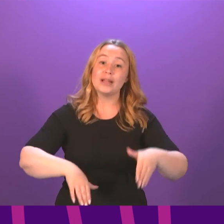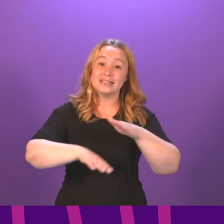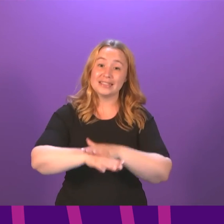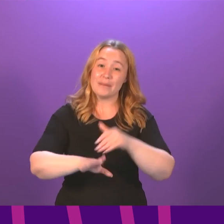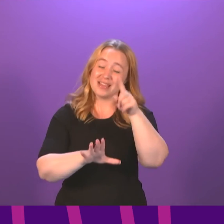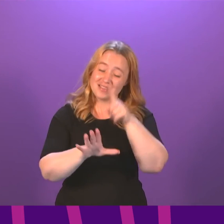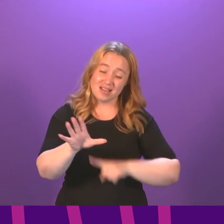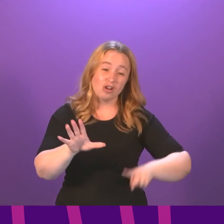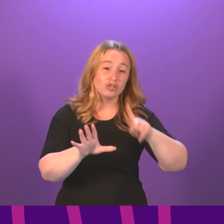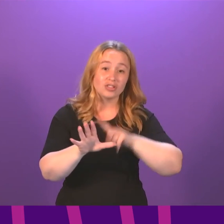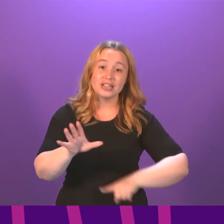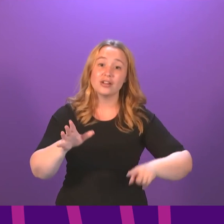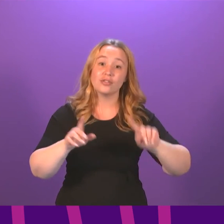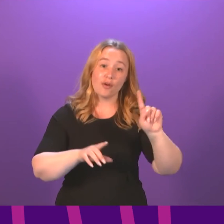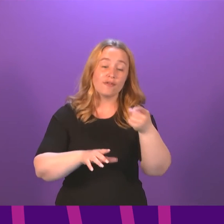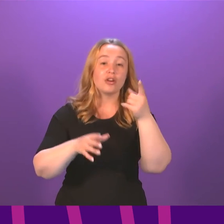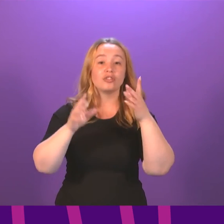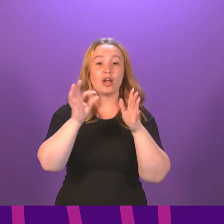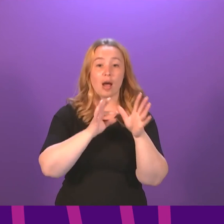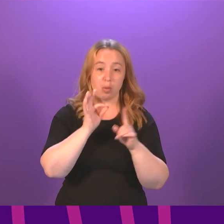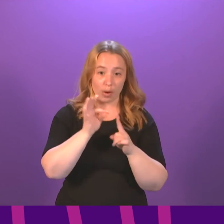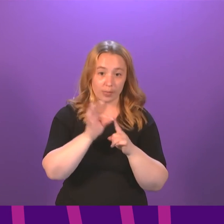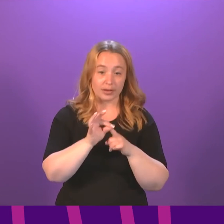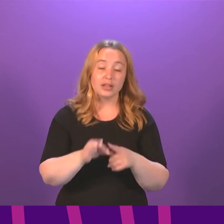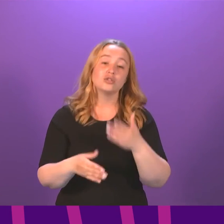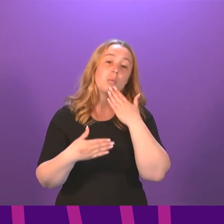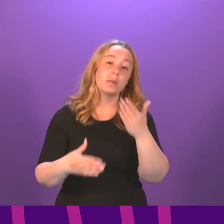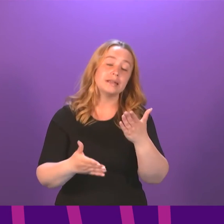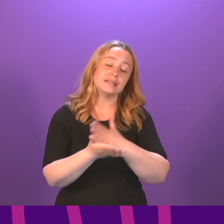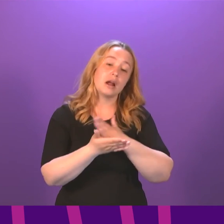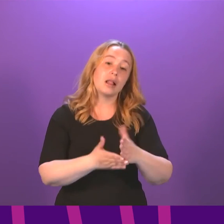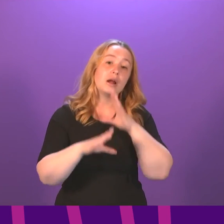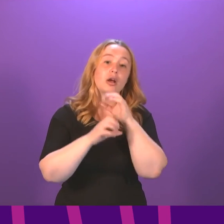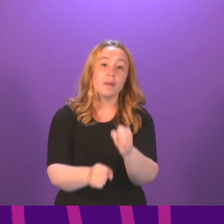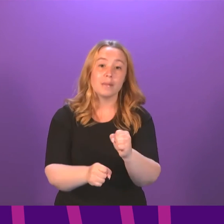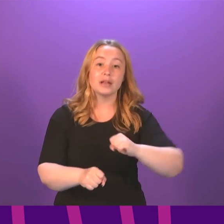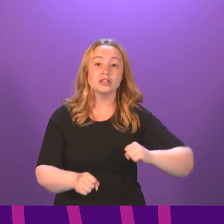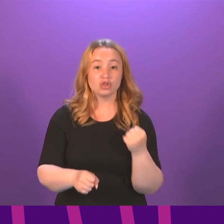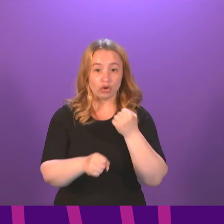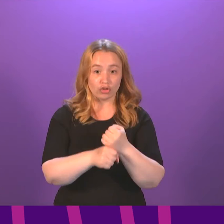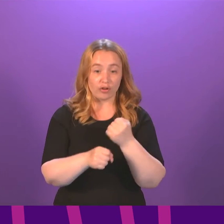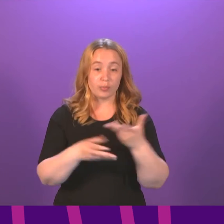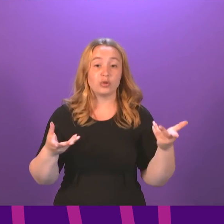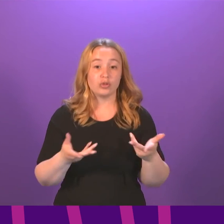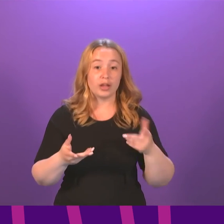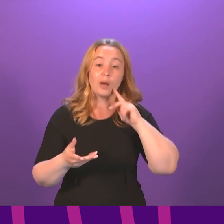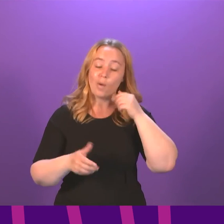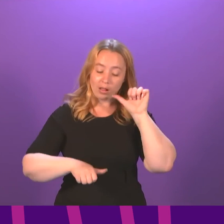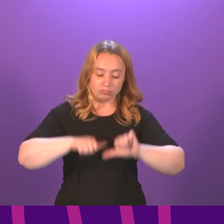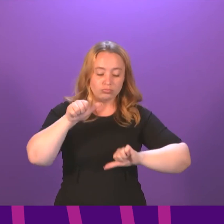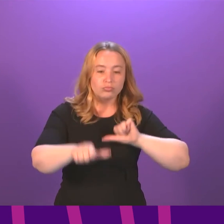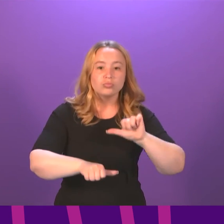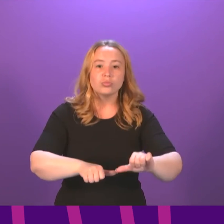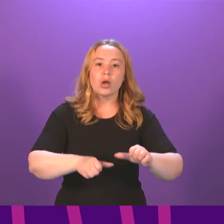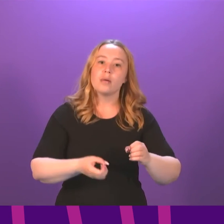years for a first appointment? And will she give a clear commitment today that the Scottish Government will take the steps needed, including through providing